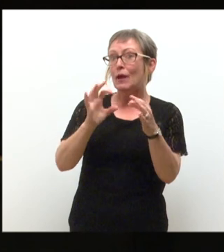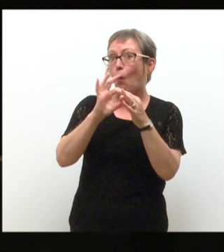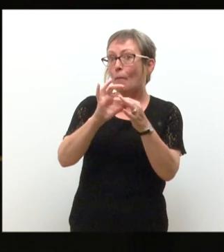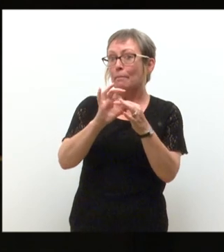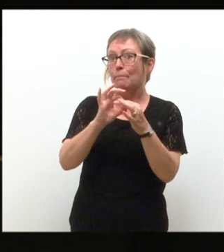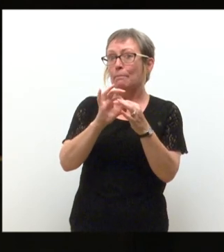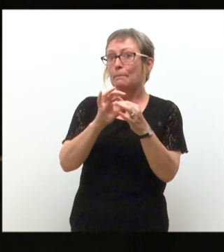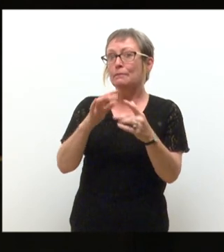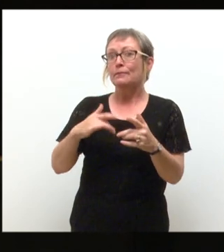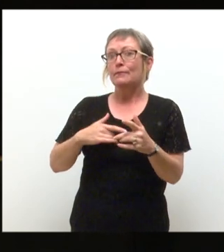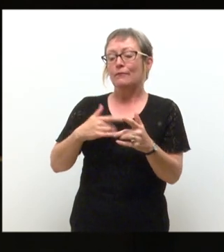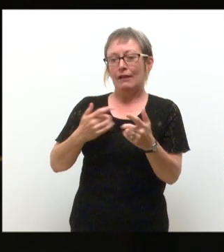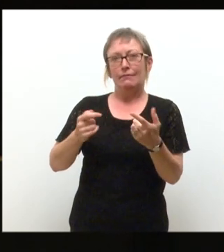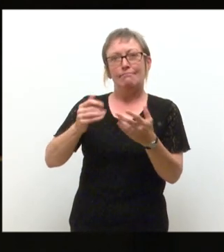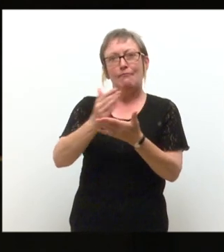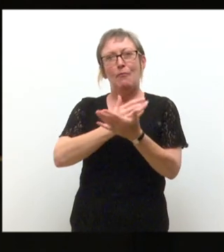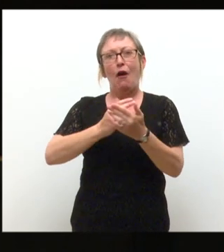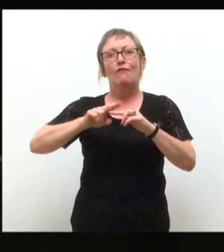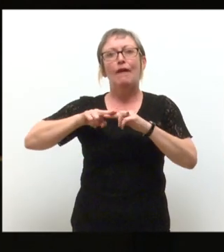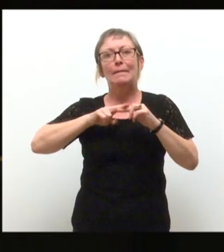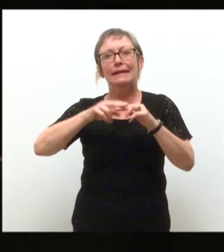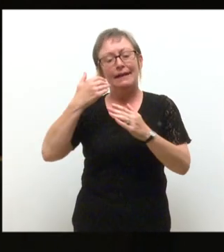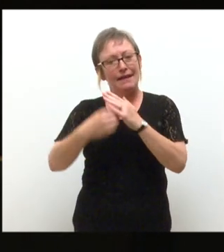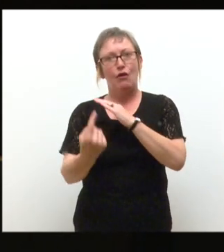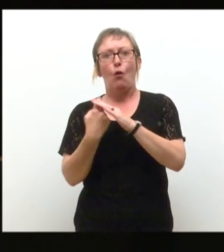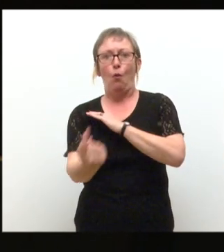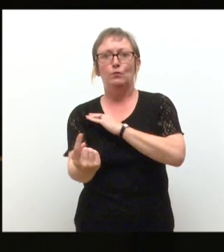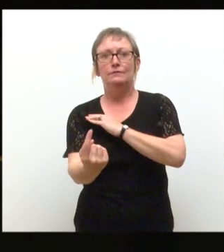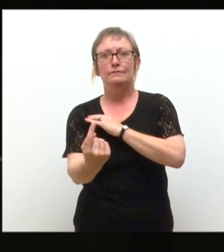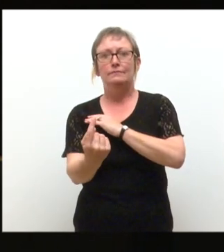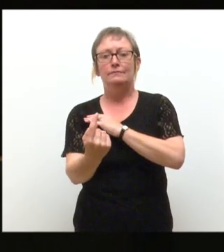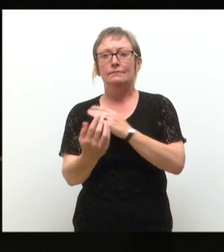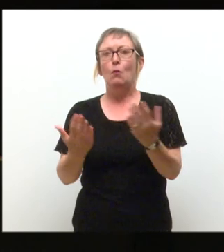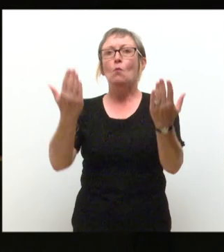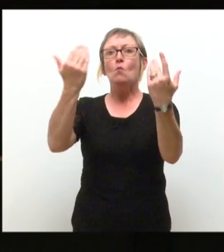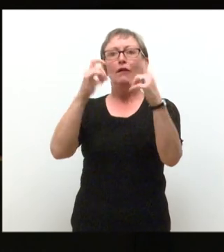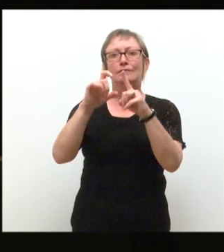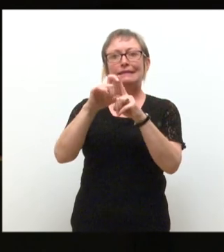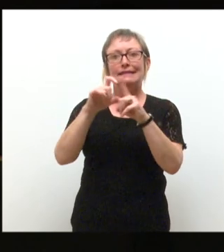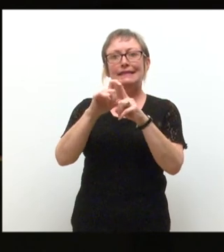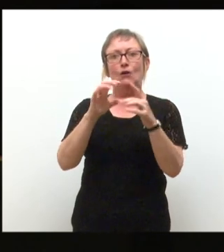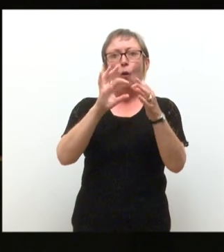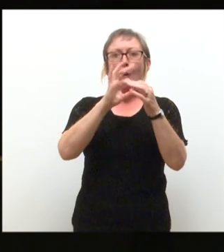You're now part of the family, so you're never alone. Welcome to Dundee, your home from home.